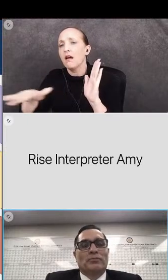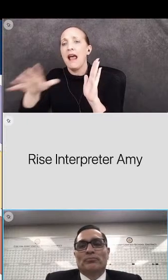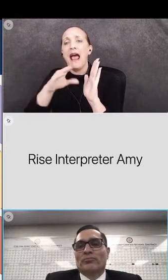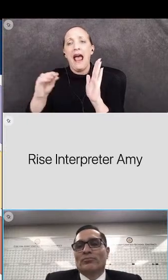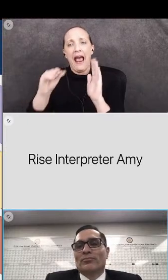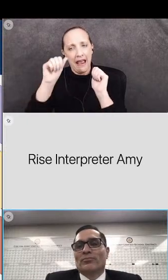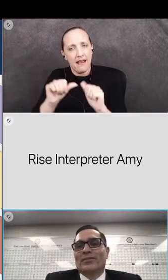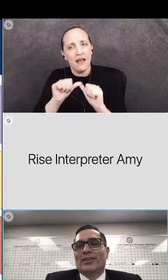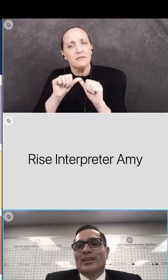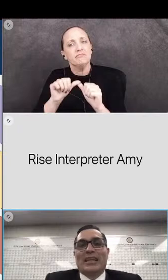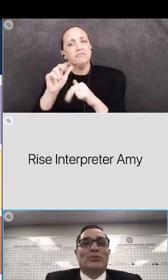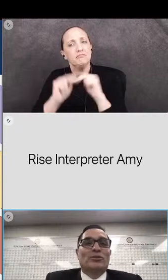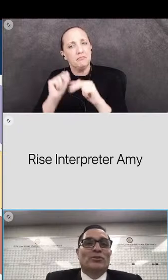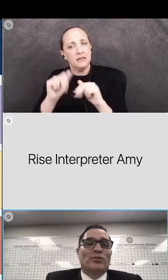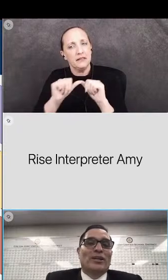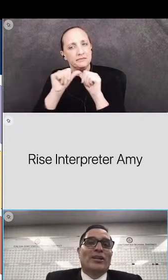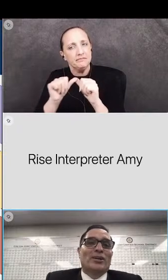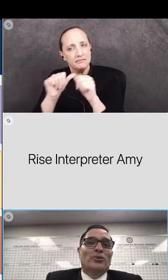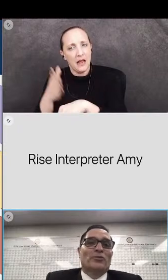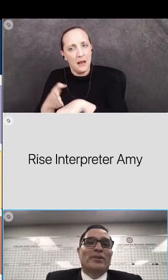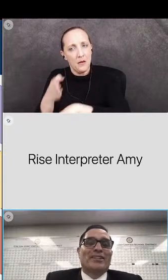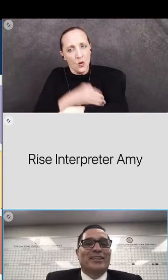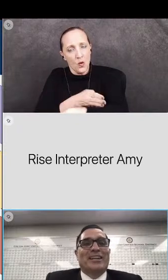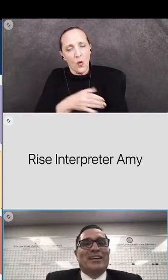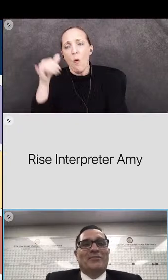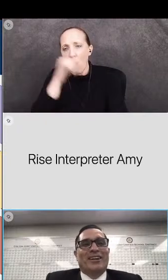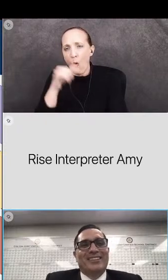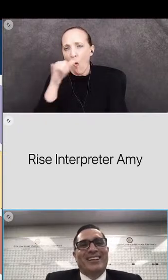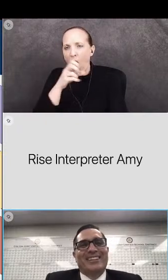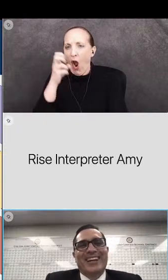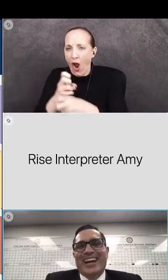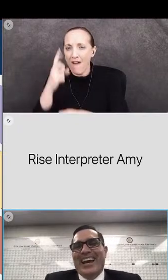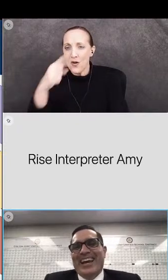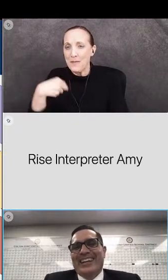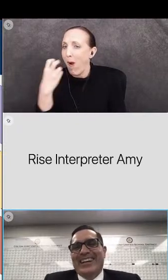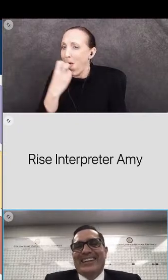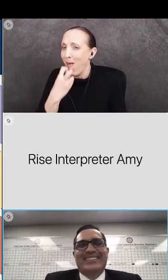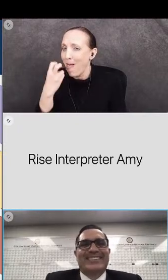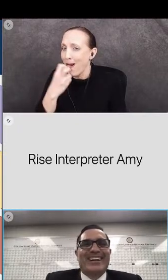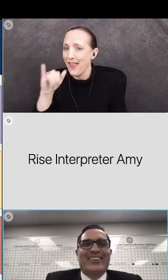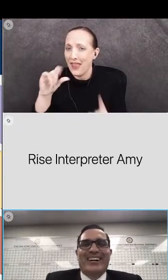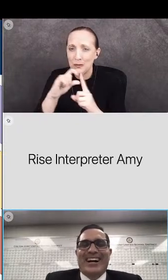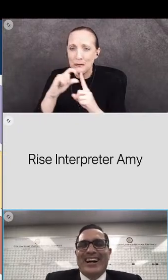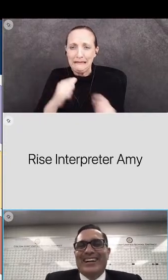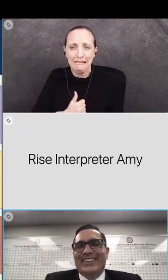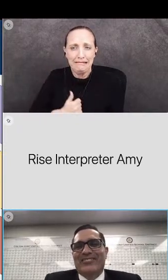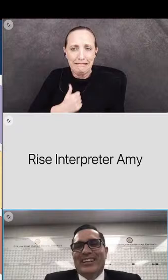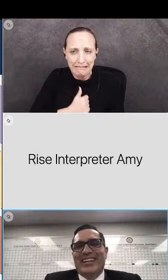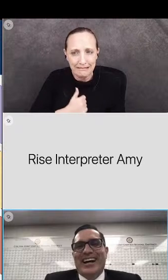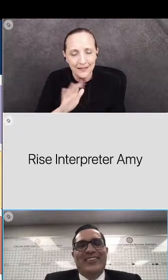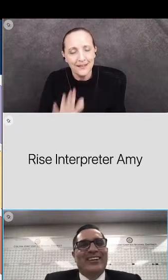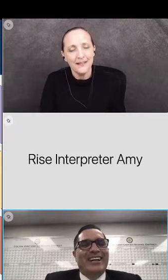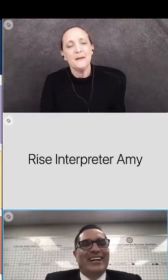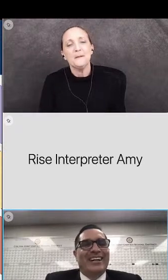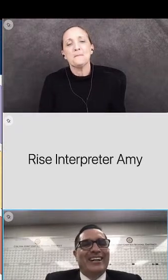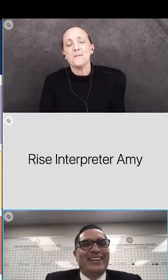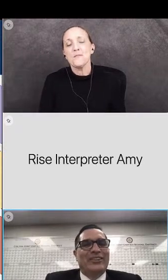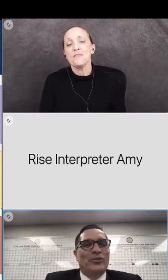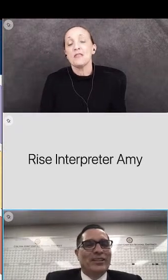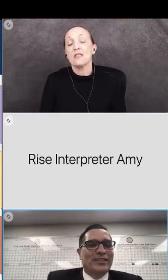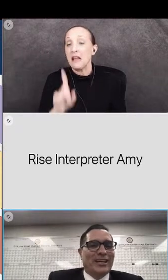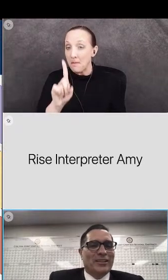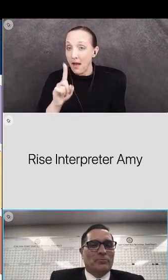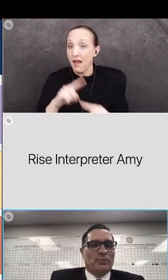improvement that was a very hard word for me to say i apologize and and so uh but now uh